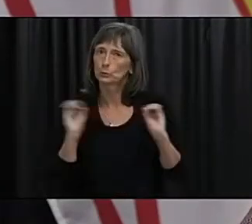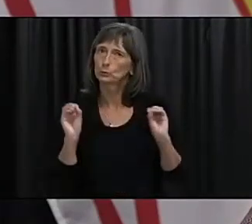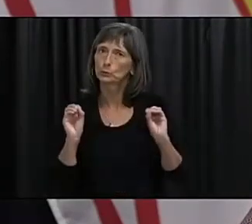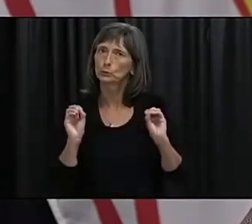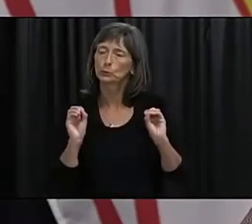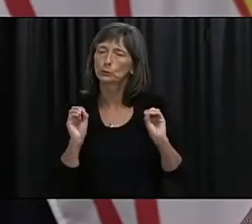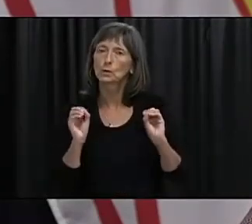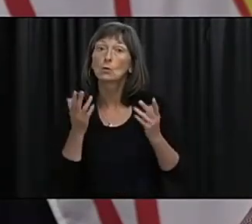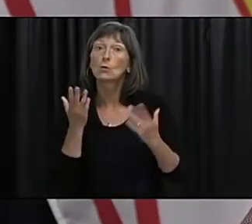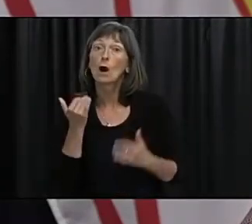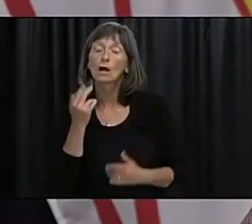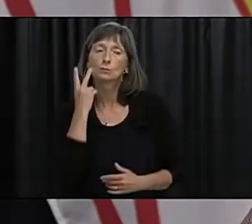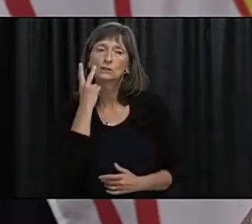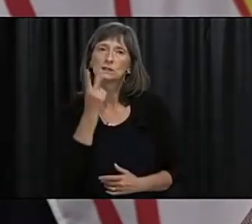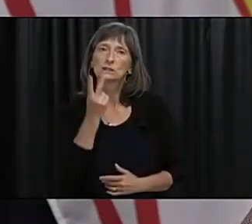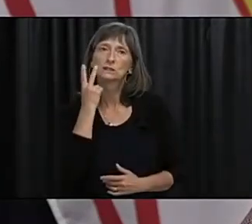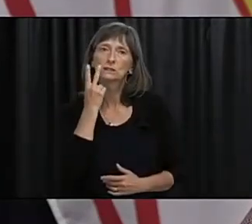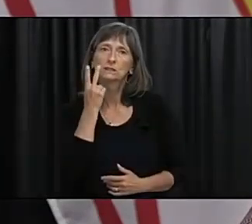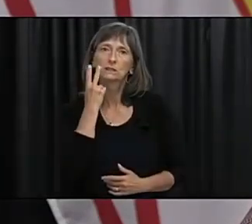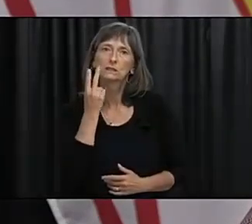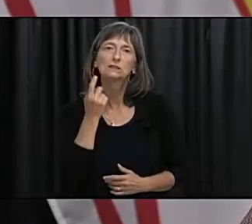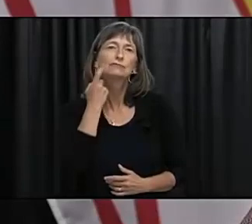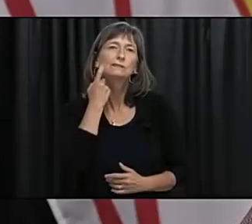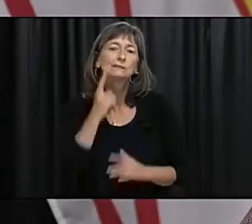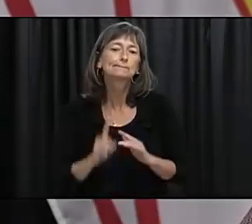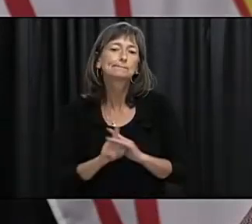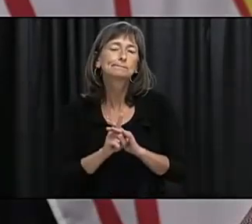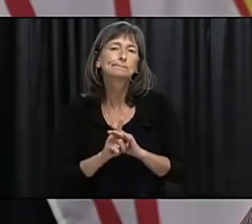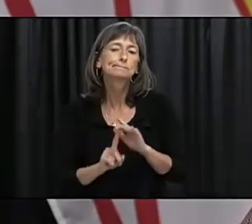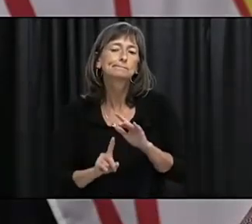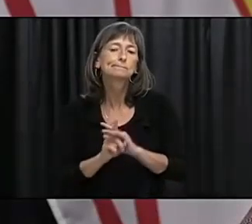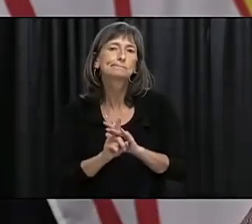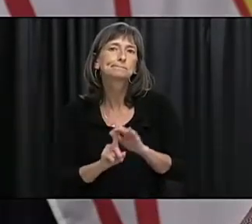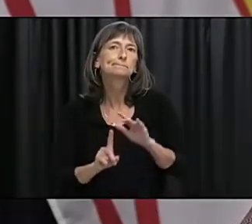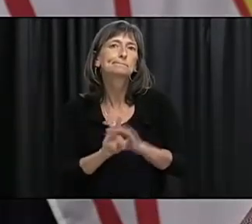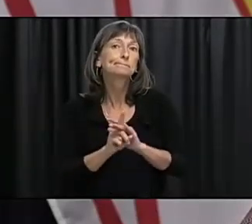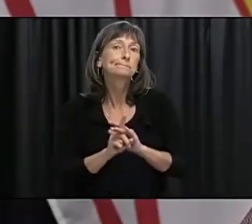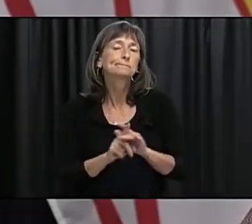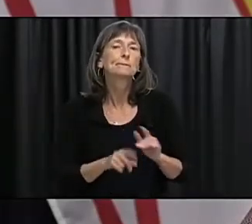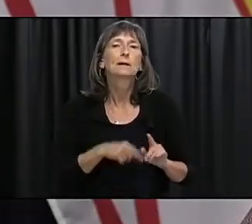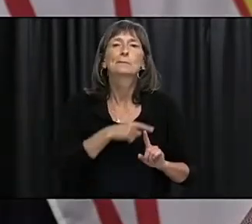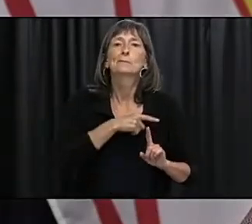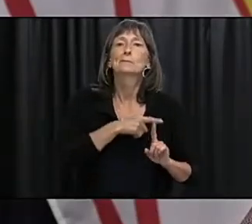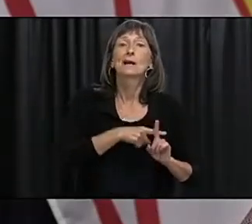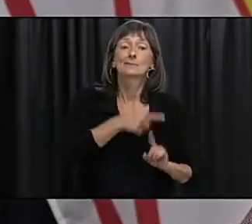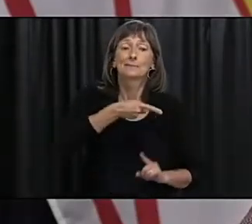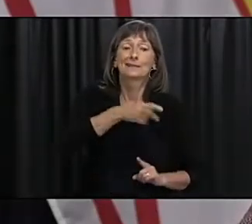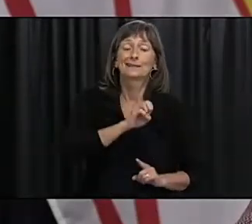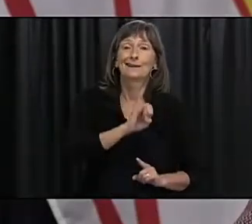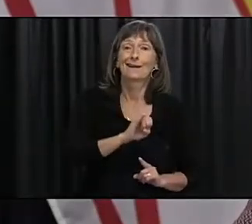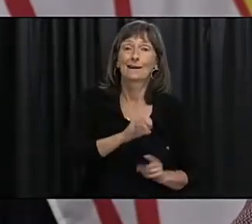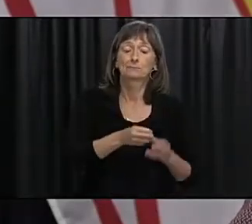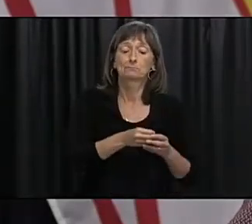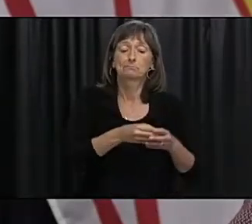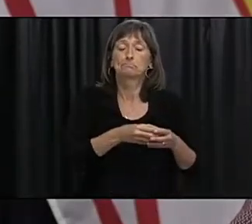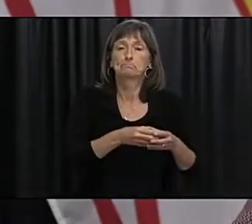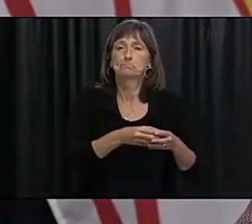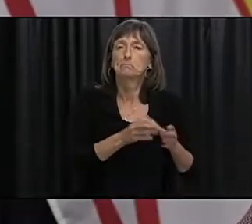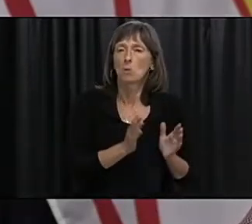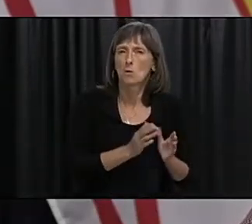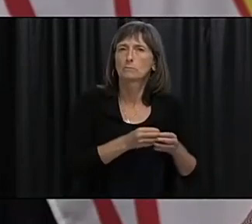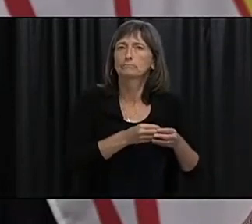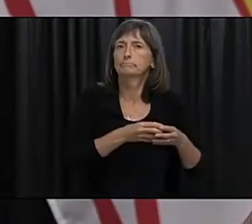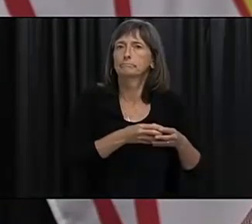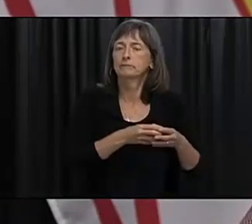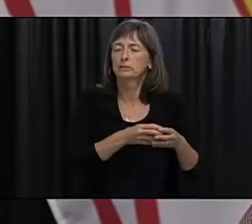changes that we've seen in recent cases and seeing the outbreak that we've seen in Prince Edward Island and really looking across